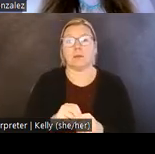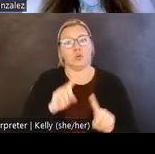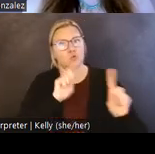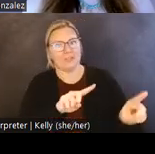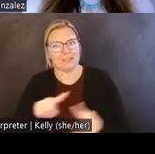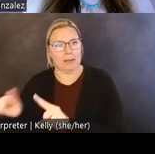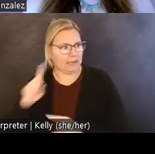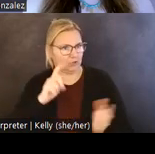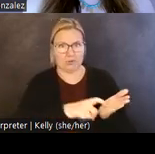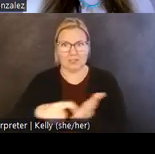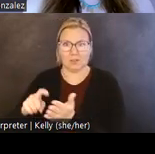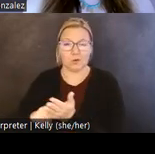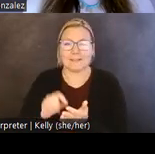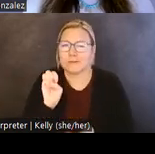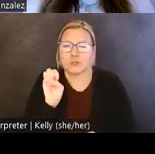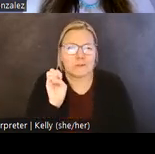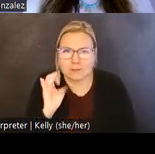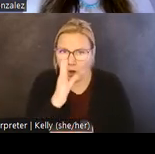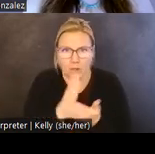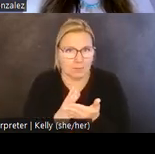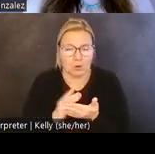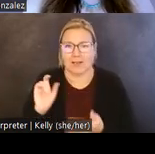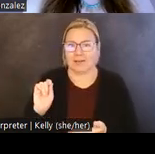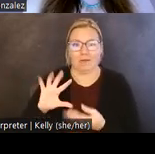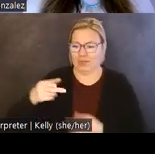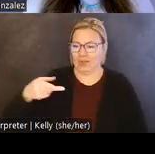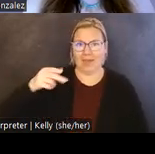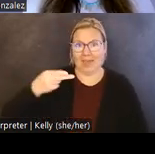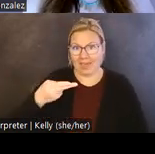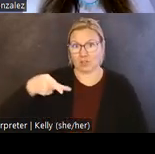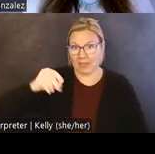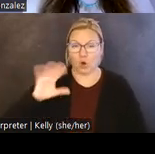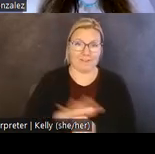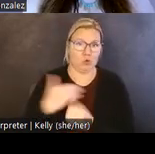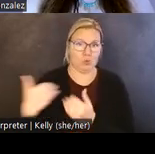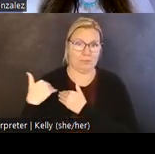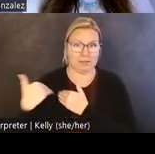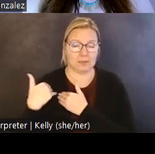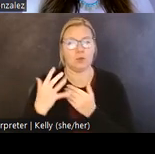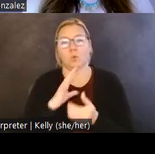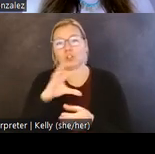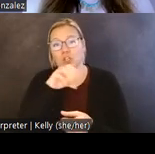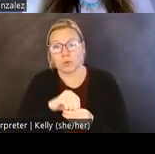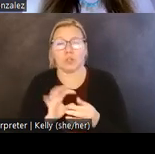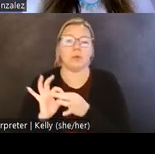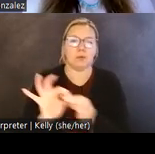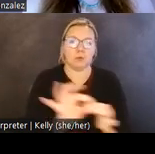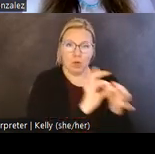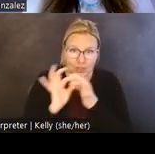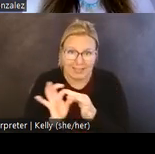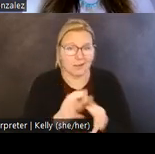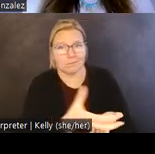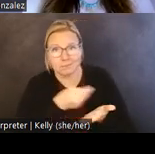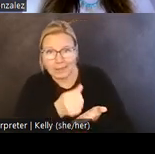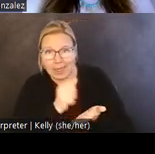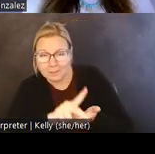these notices is but a small component of the offices total responsibilities, which also include coordinating repatriation managing